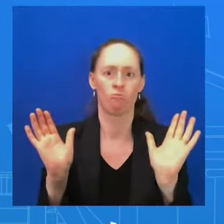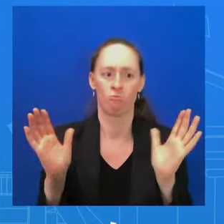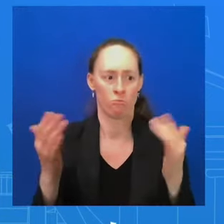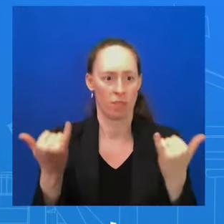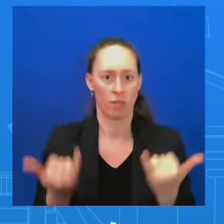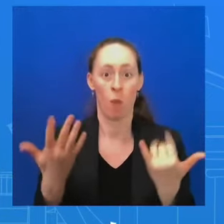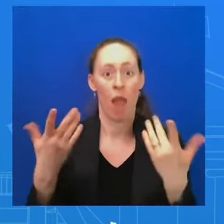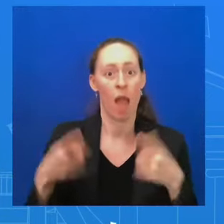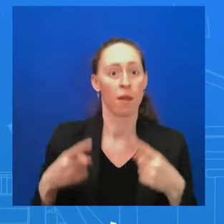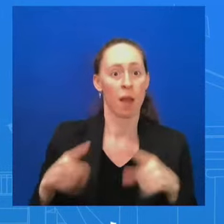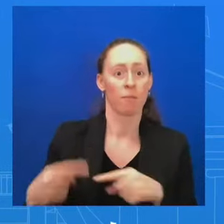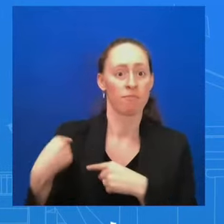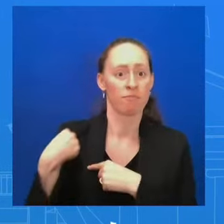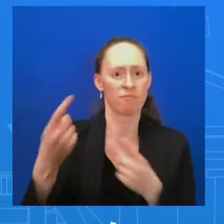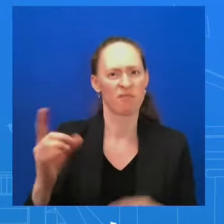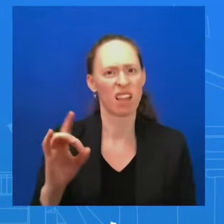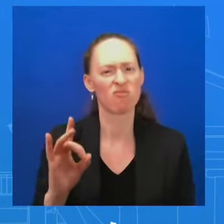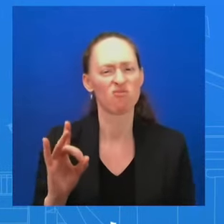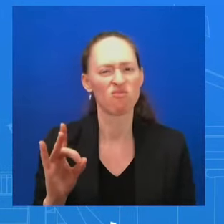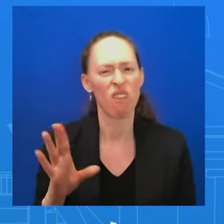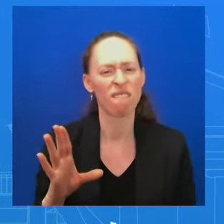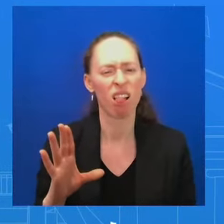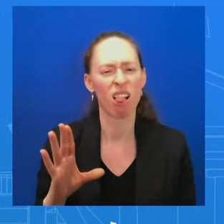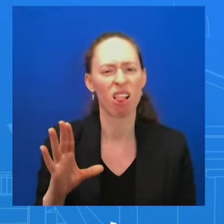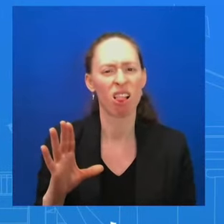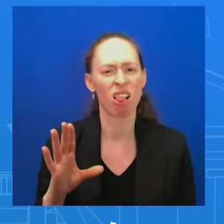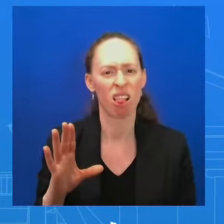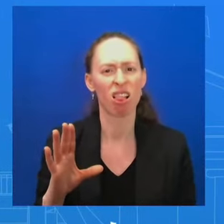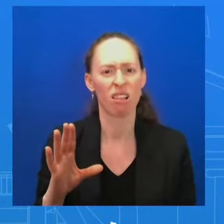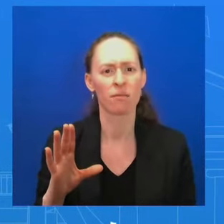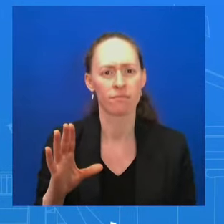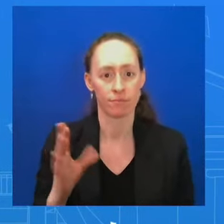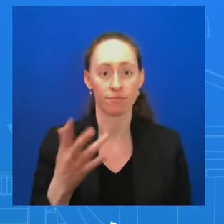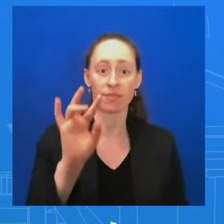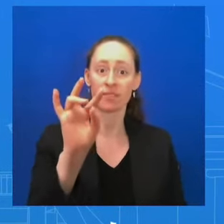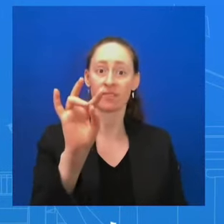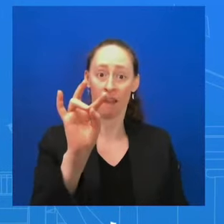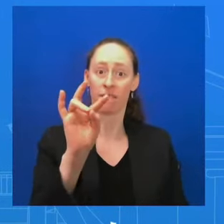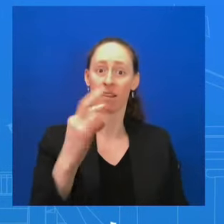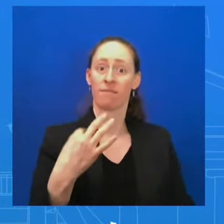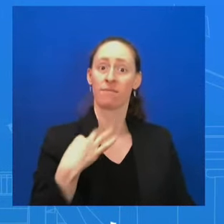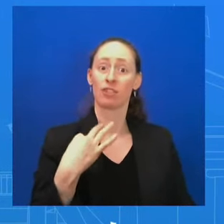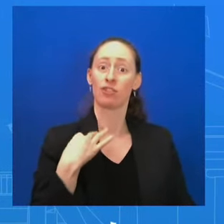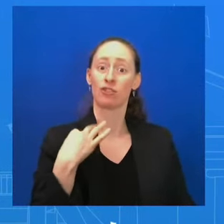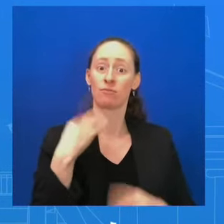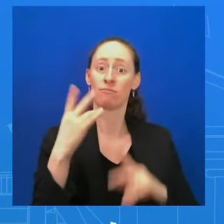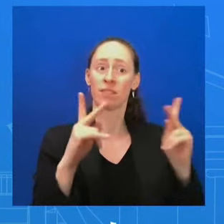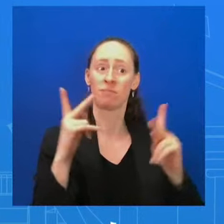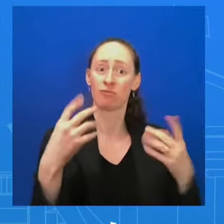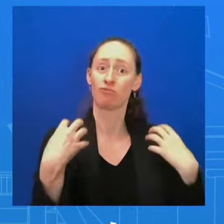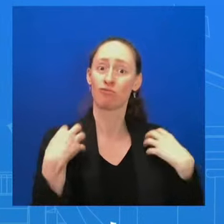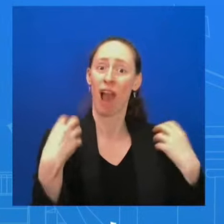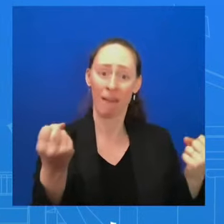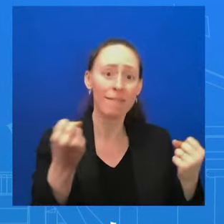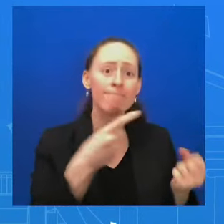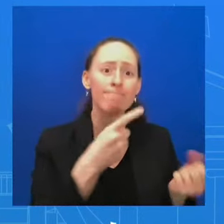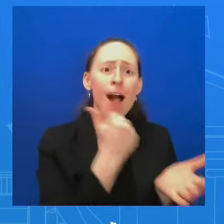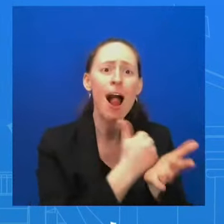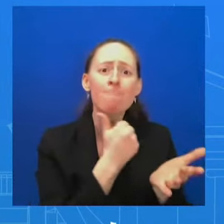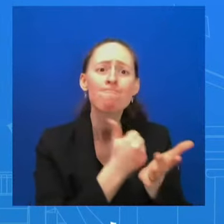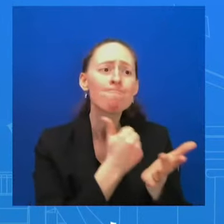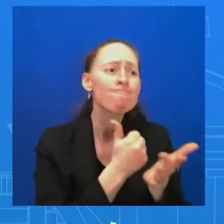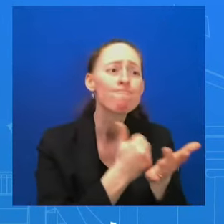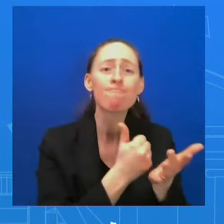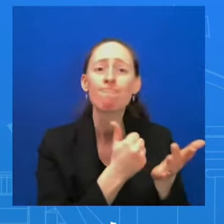of seven, you know, brave people doing heroic work, what happened to them. He put out a very strong